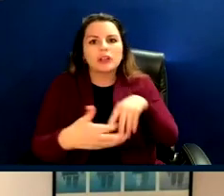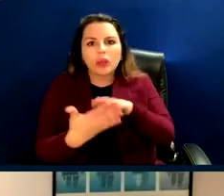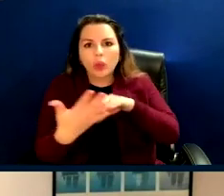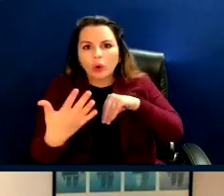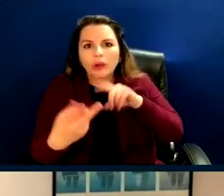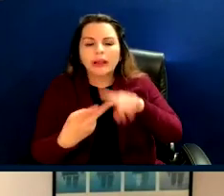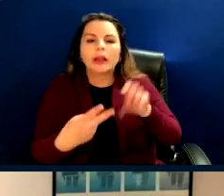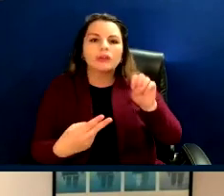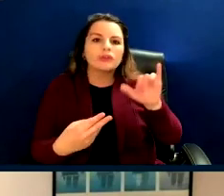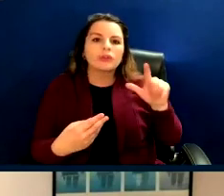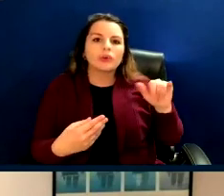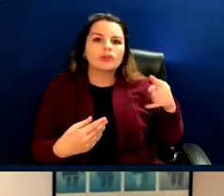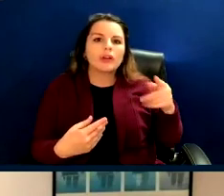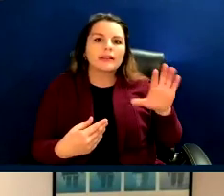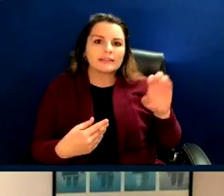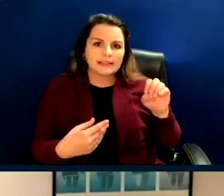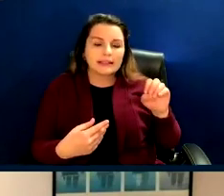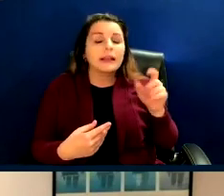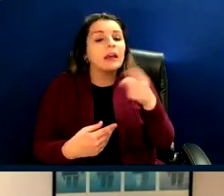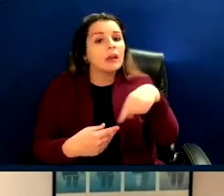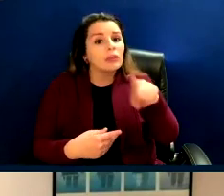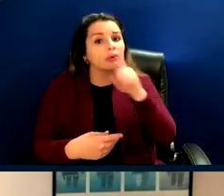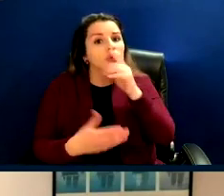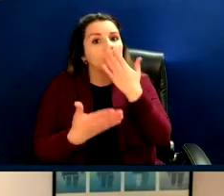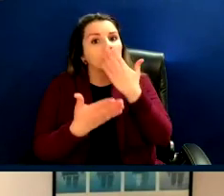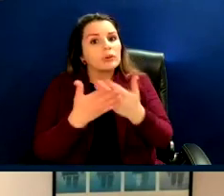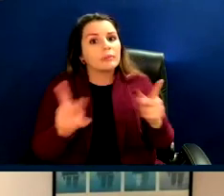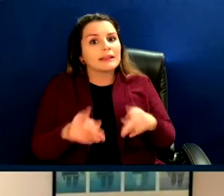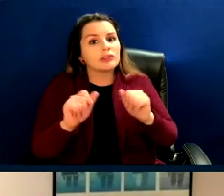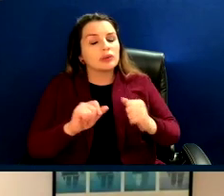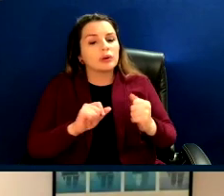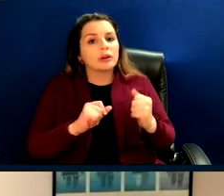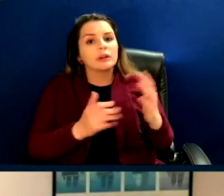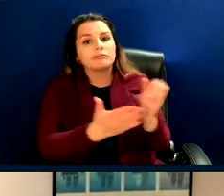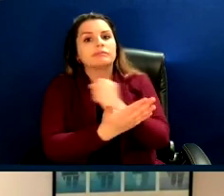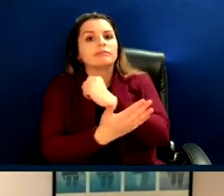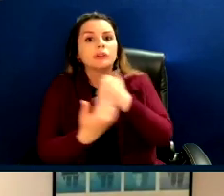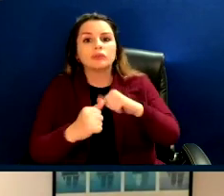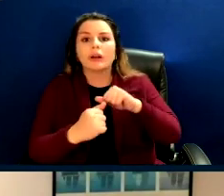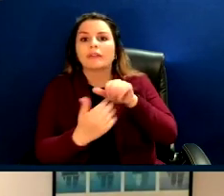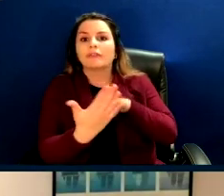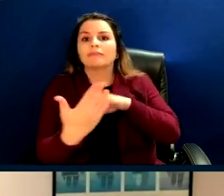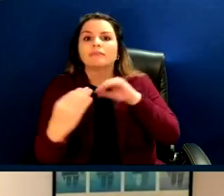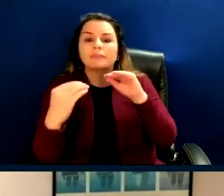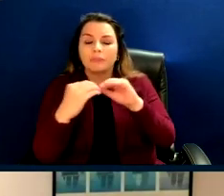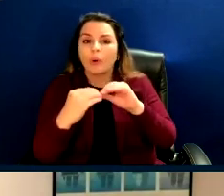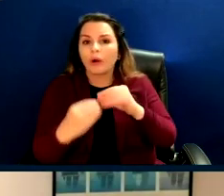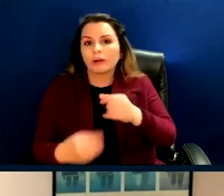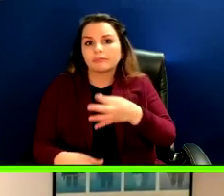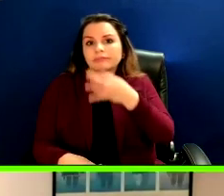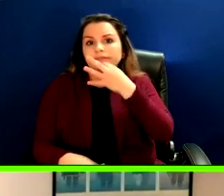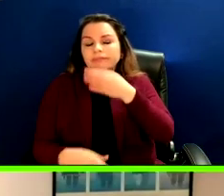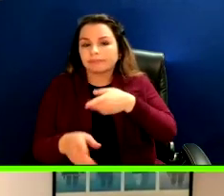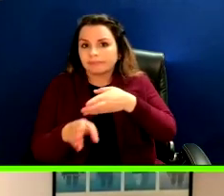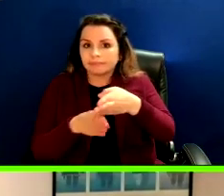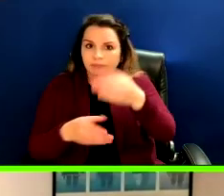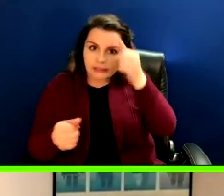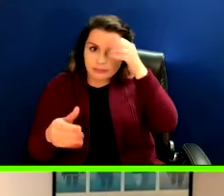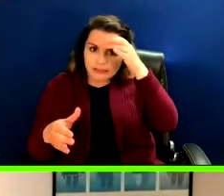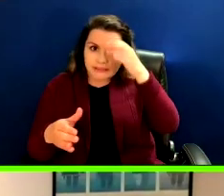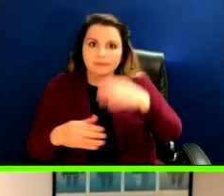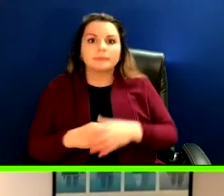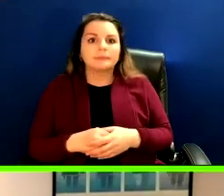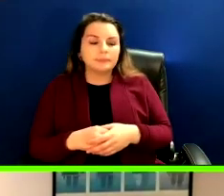social justice. And I would say those are also places that can be tapped for expertise. Thank you so much.